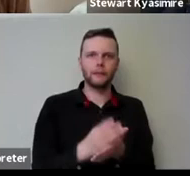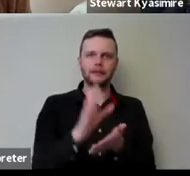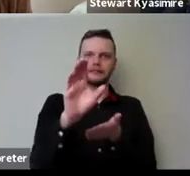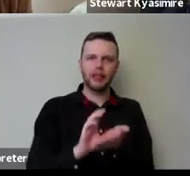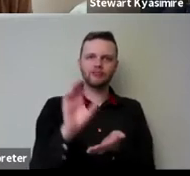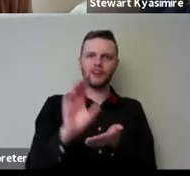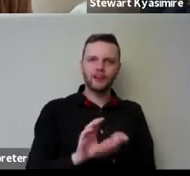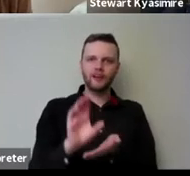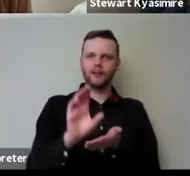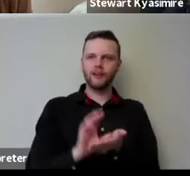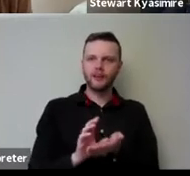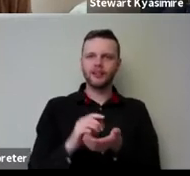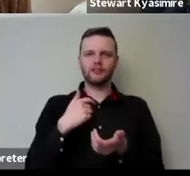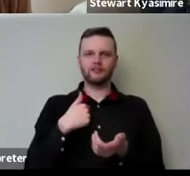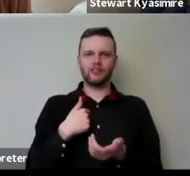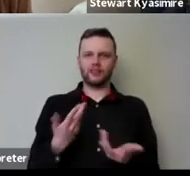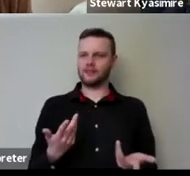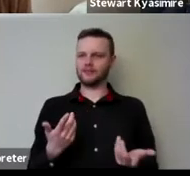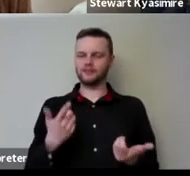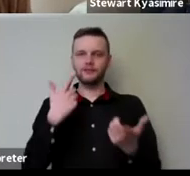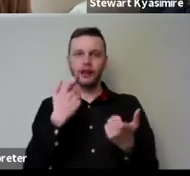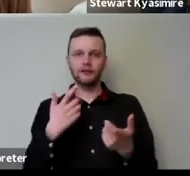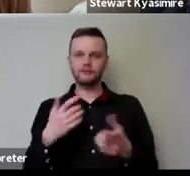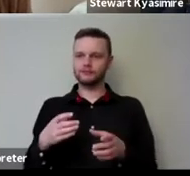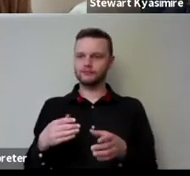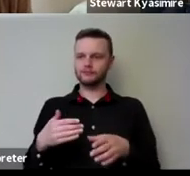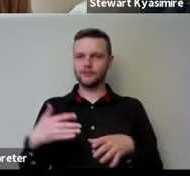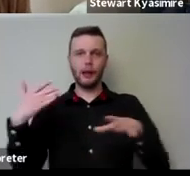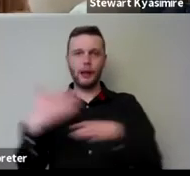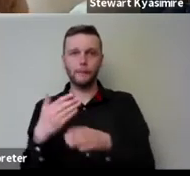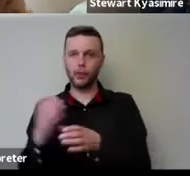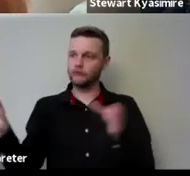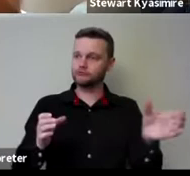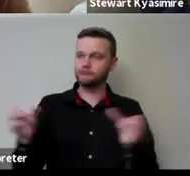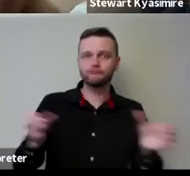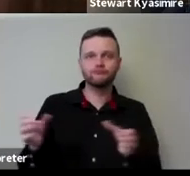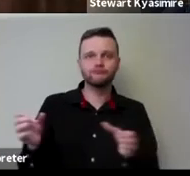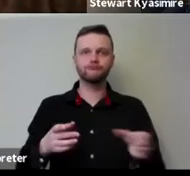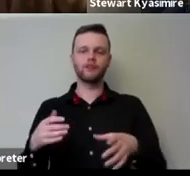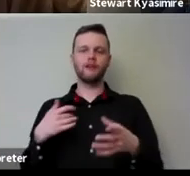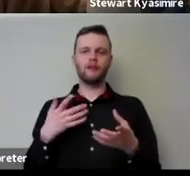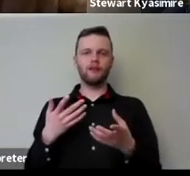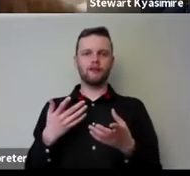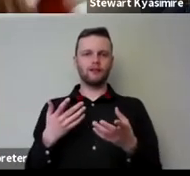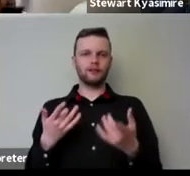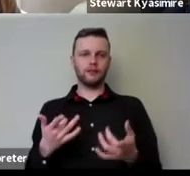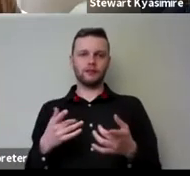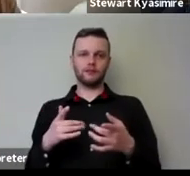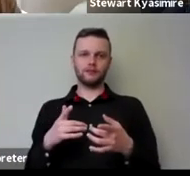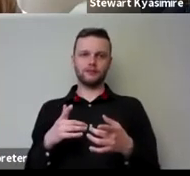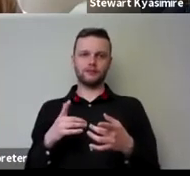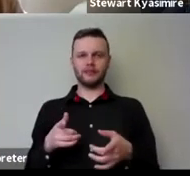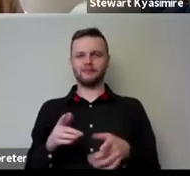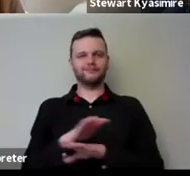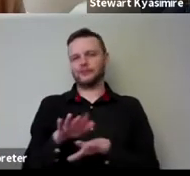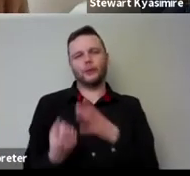uh we basically would then employ the producers and the curators um that that's not going to